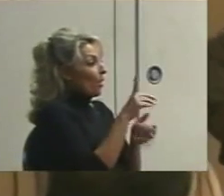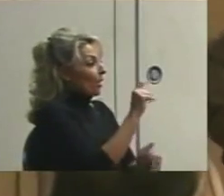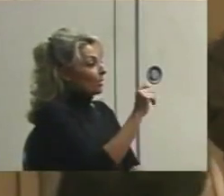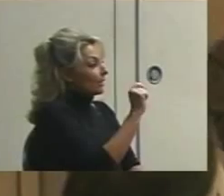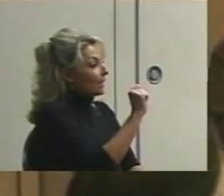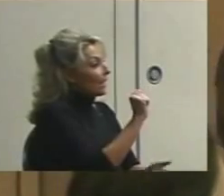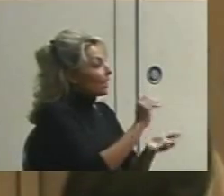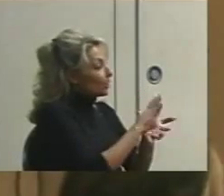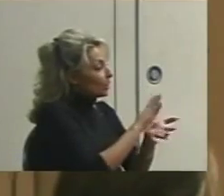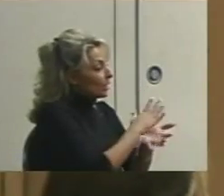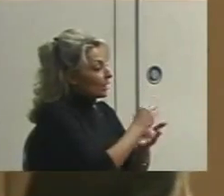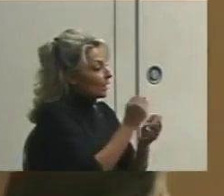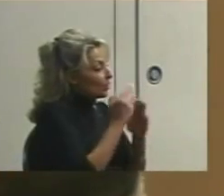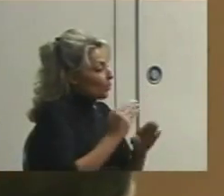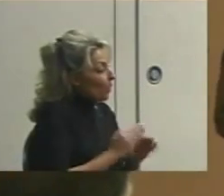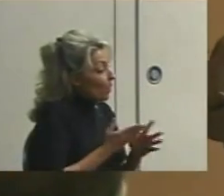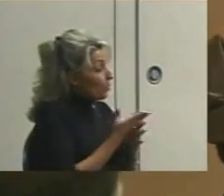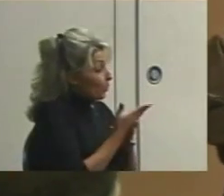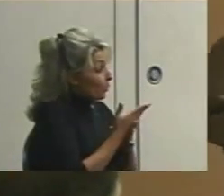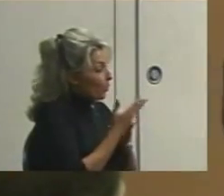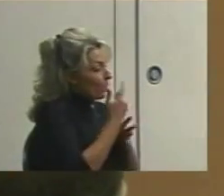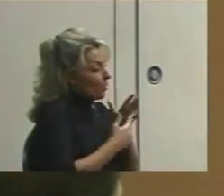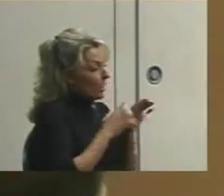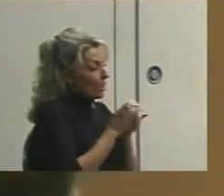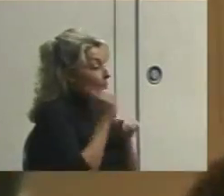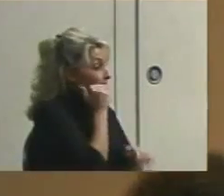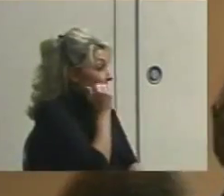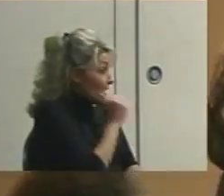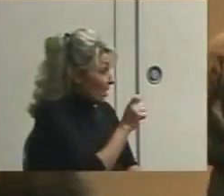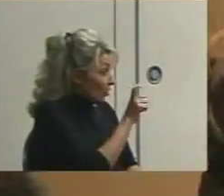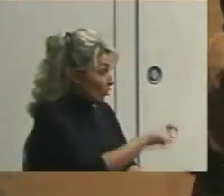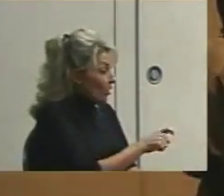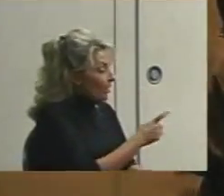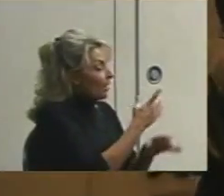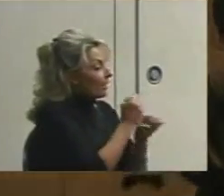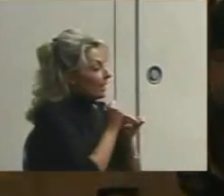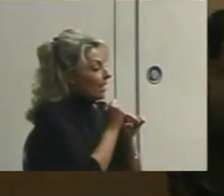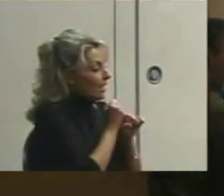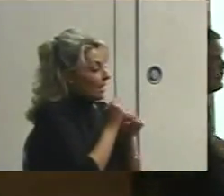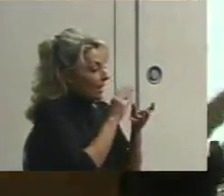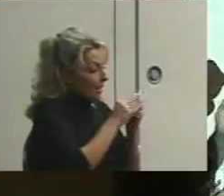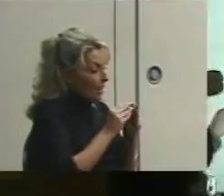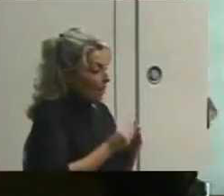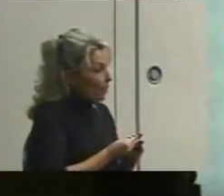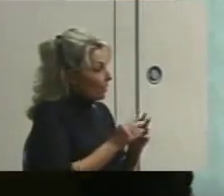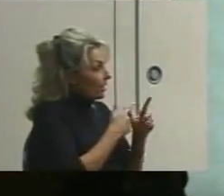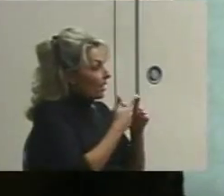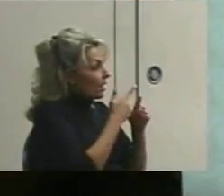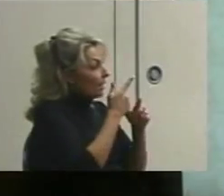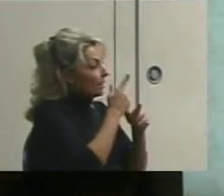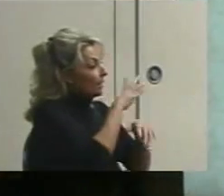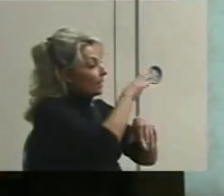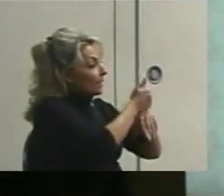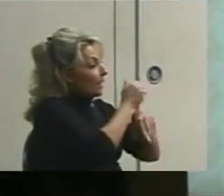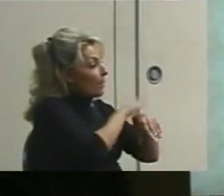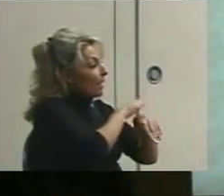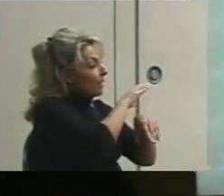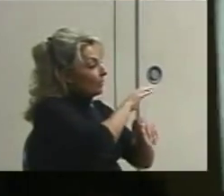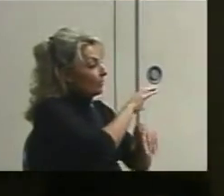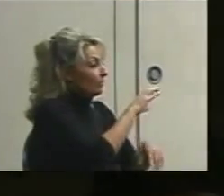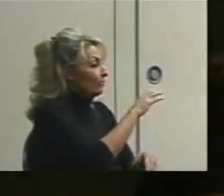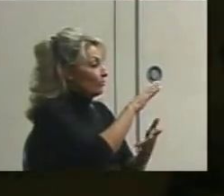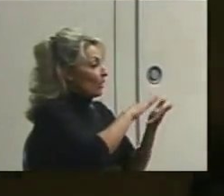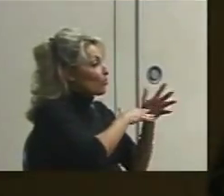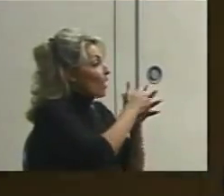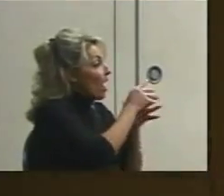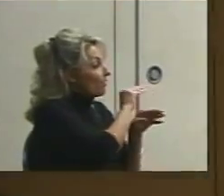weeks and try to sort through. So what I should do every day is I should take these numbers and put them on a graph. Then it's